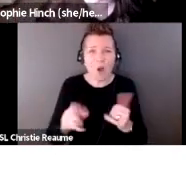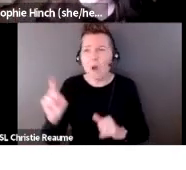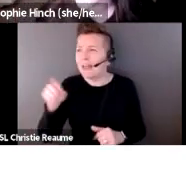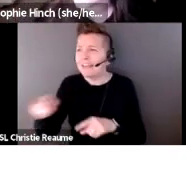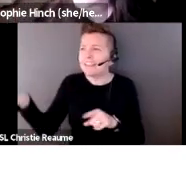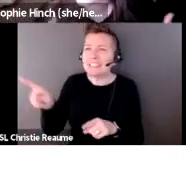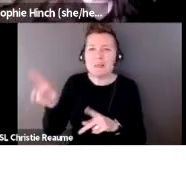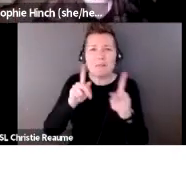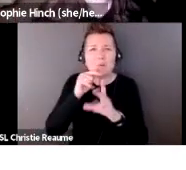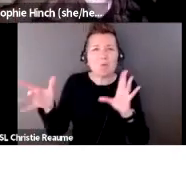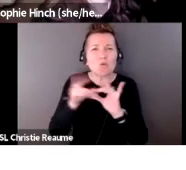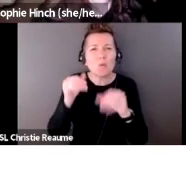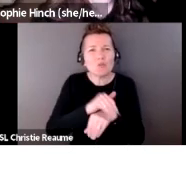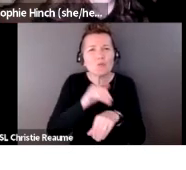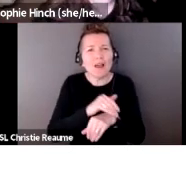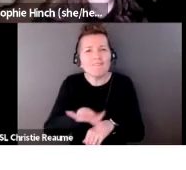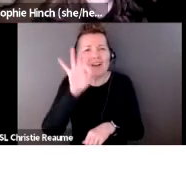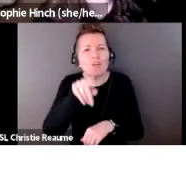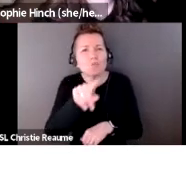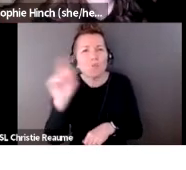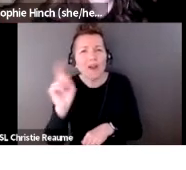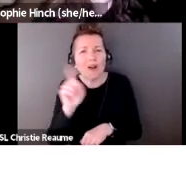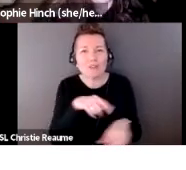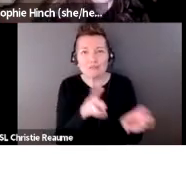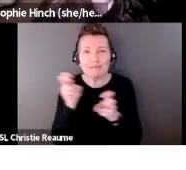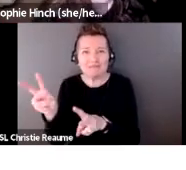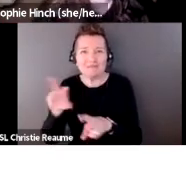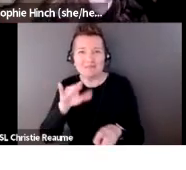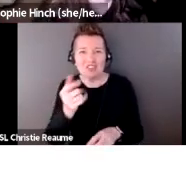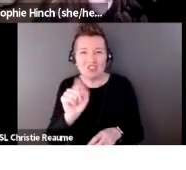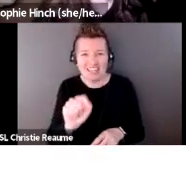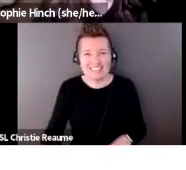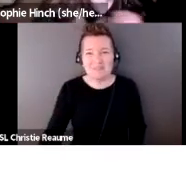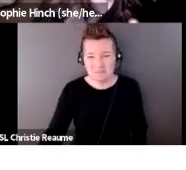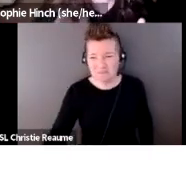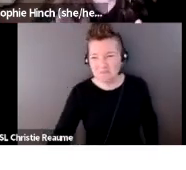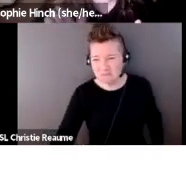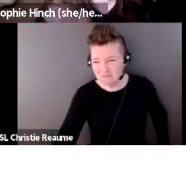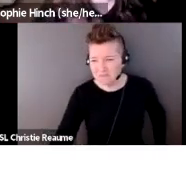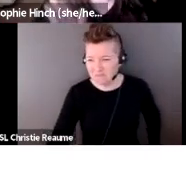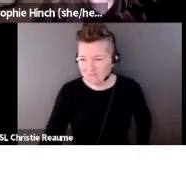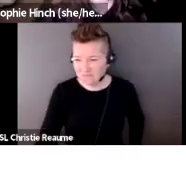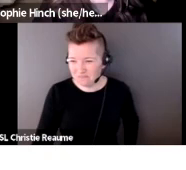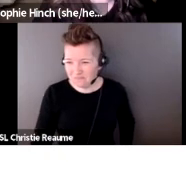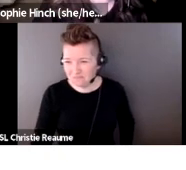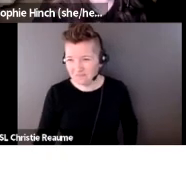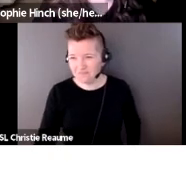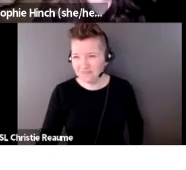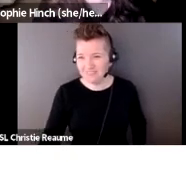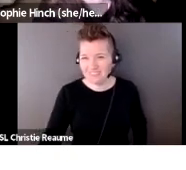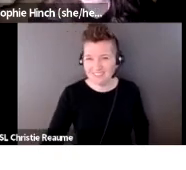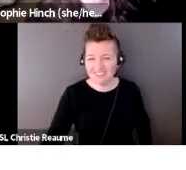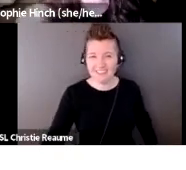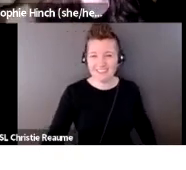you, support you? Um, we can also include them in our follow-up emails that will be in everyone's inboxes